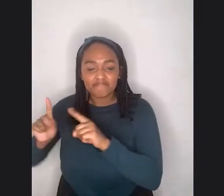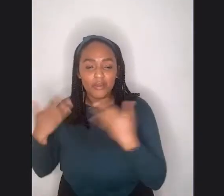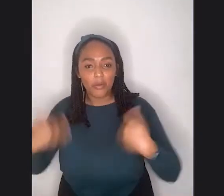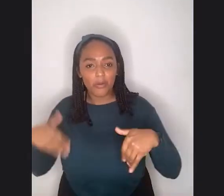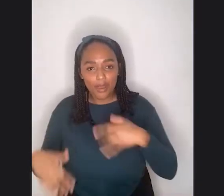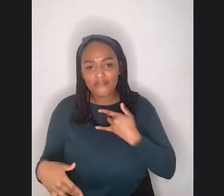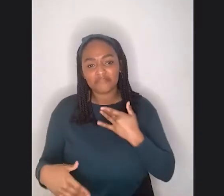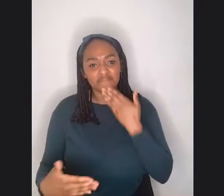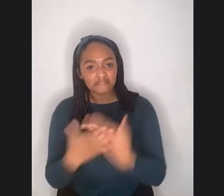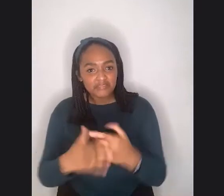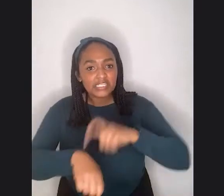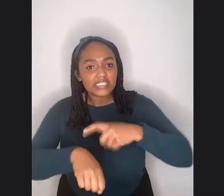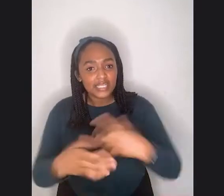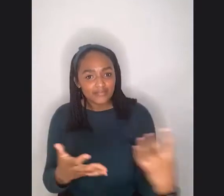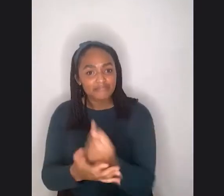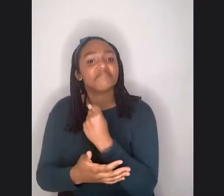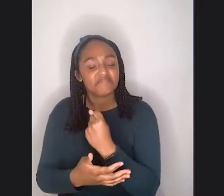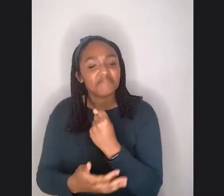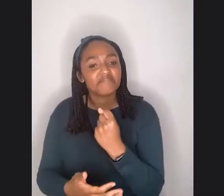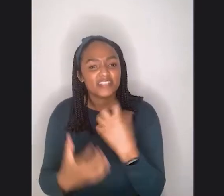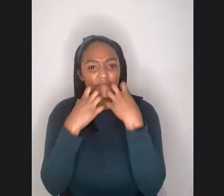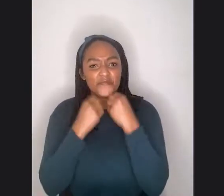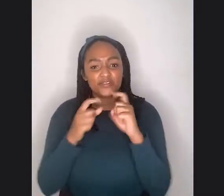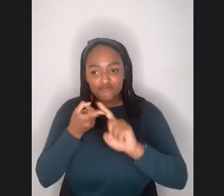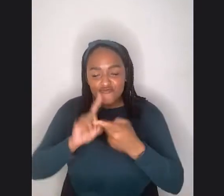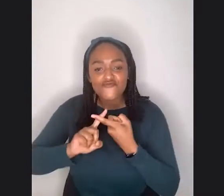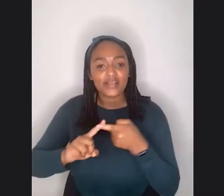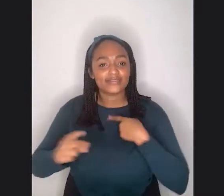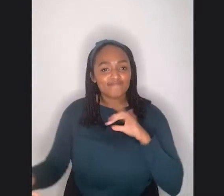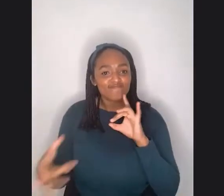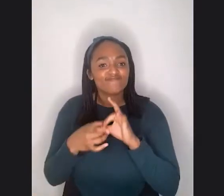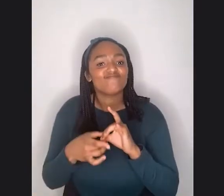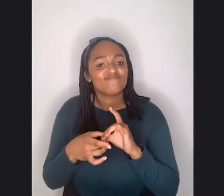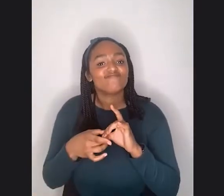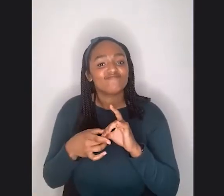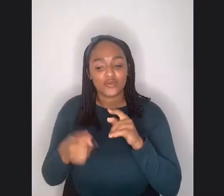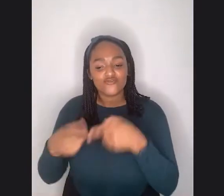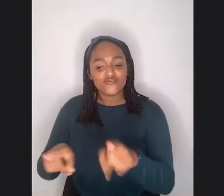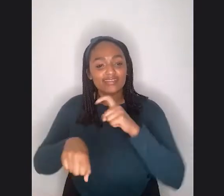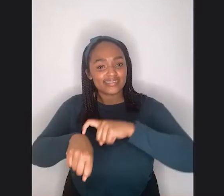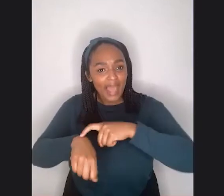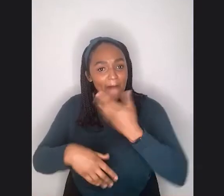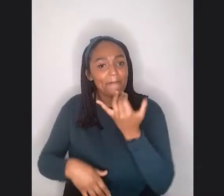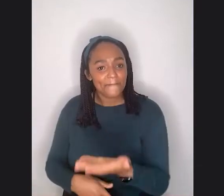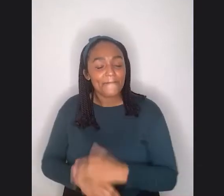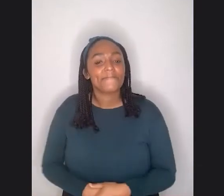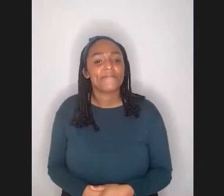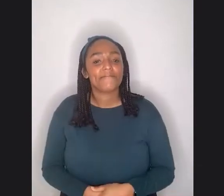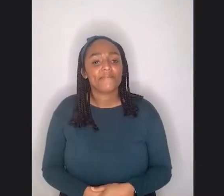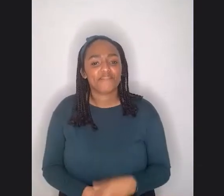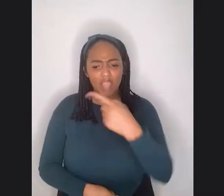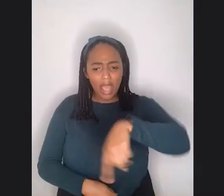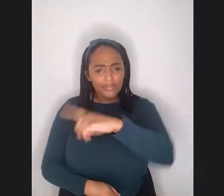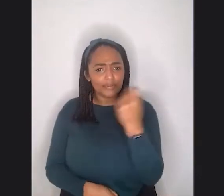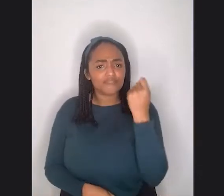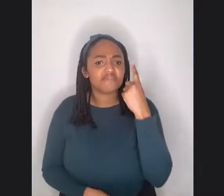appreciate the friends that I made during that time and who really understood the meaning